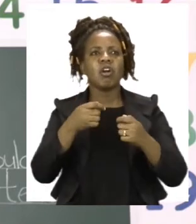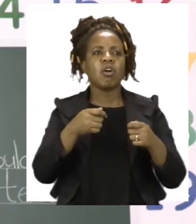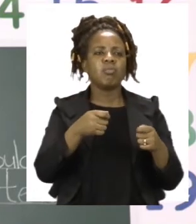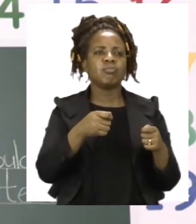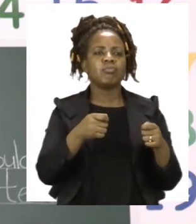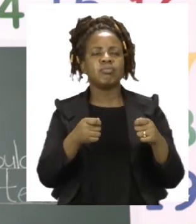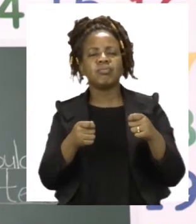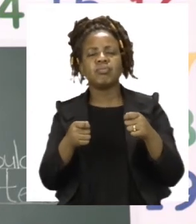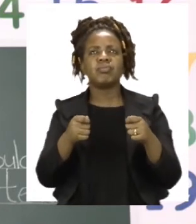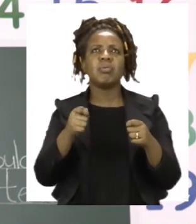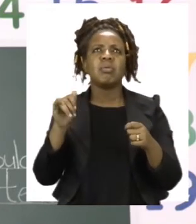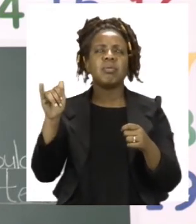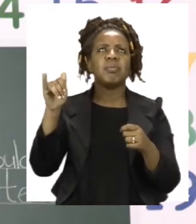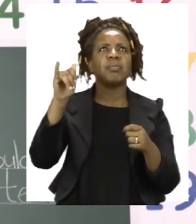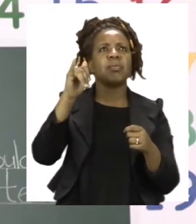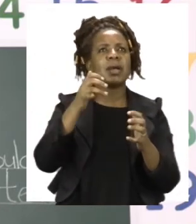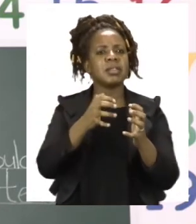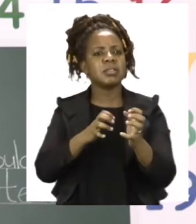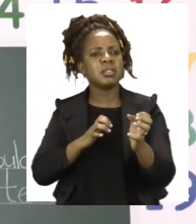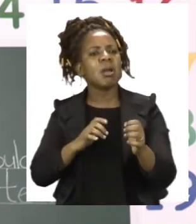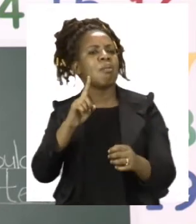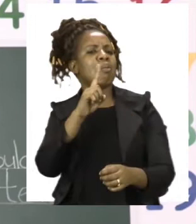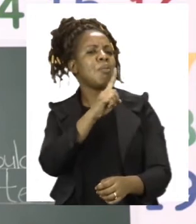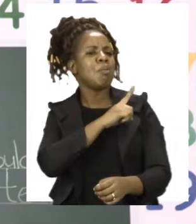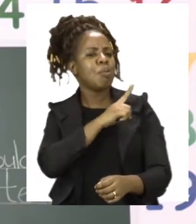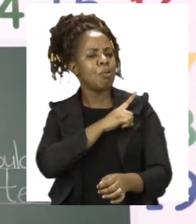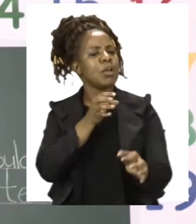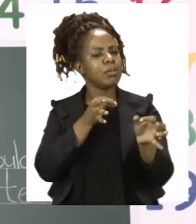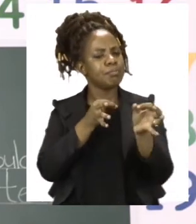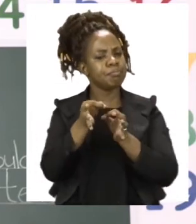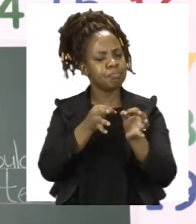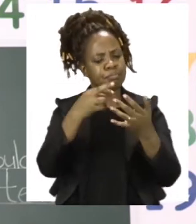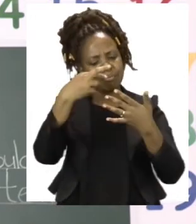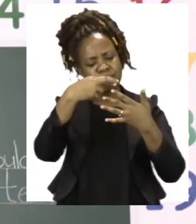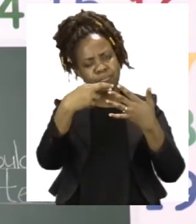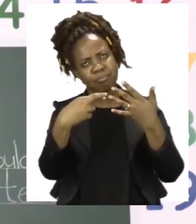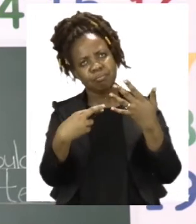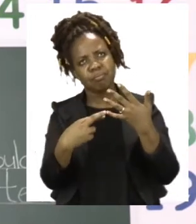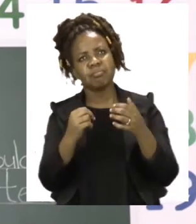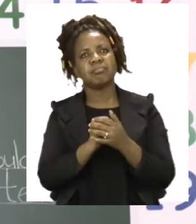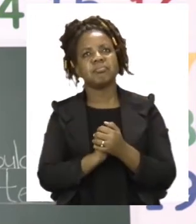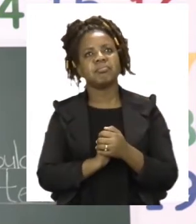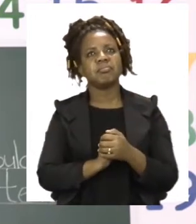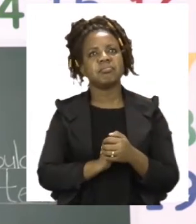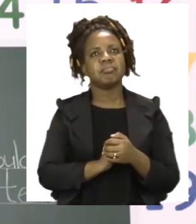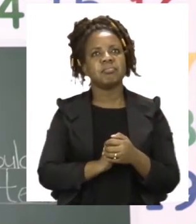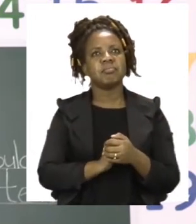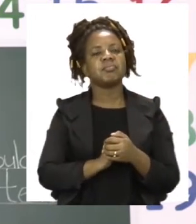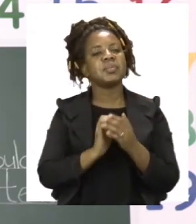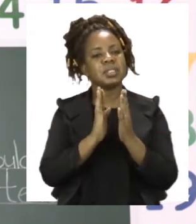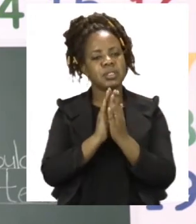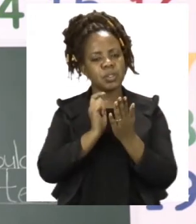want to be. If you want to be an engineer, that's okay. Please, boys and girls, make sure that when you're writing, it is very neat.